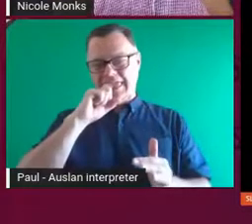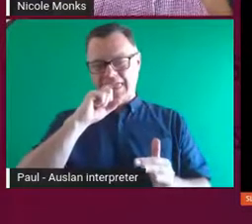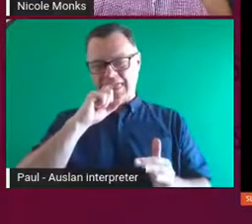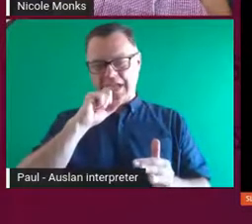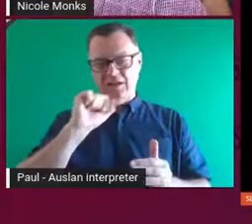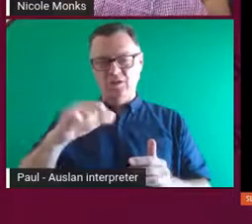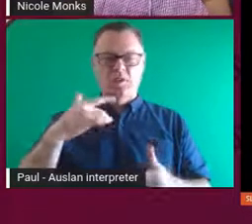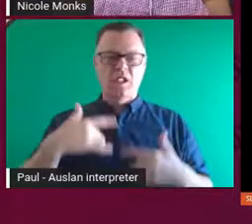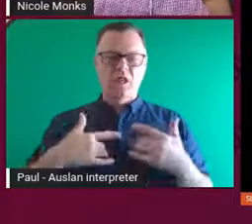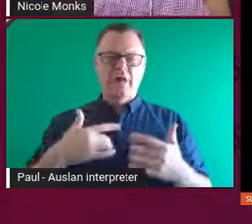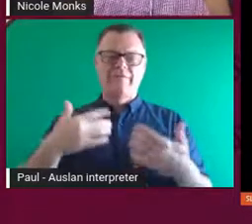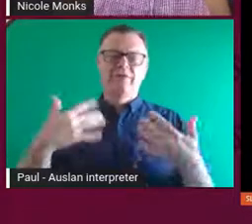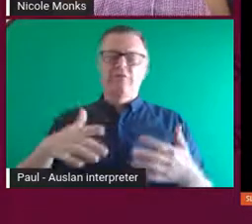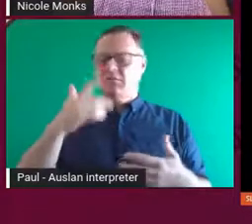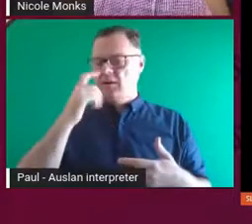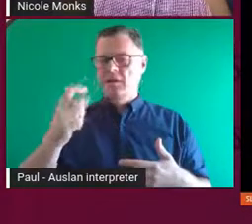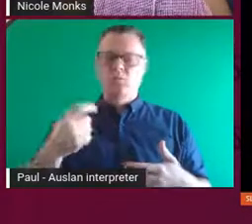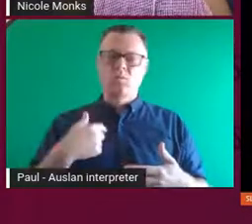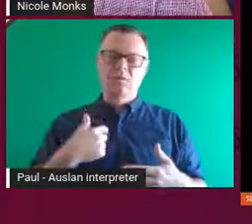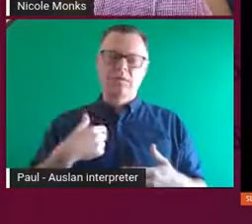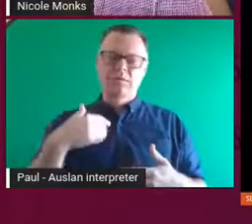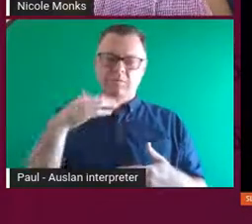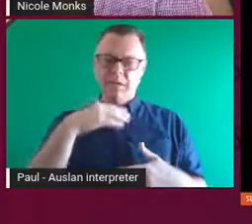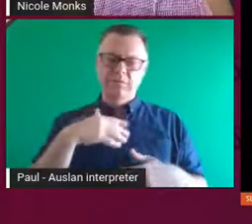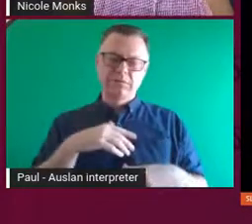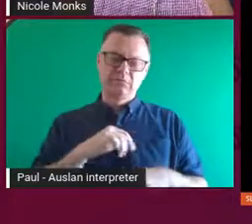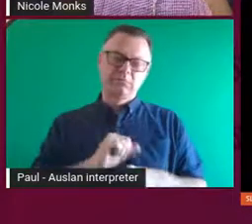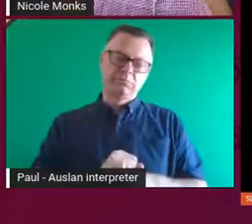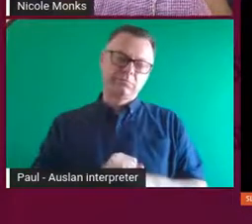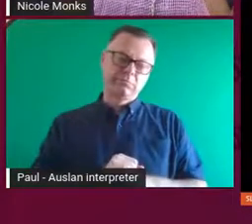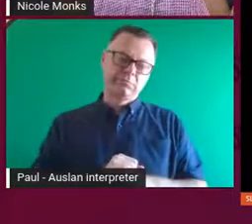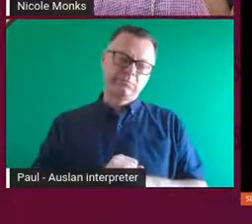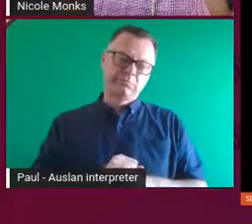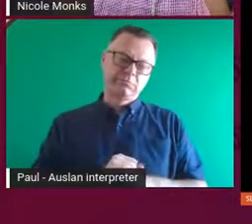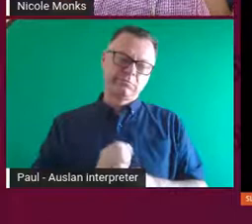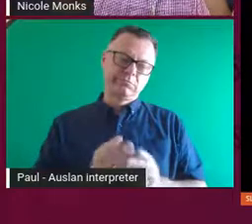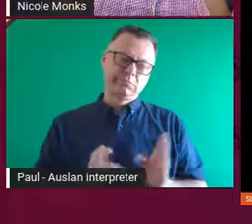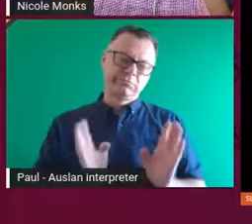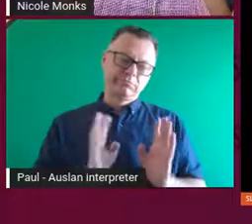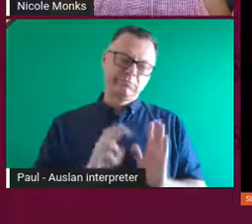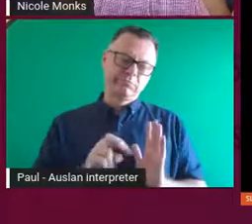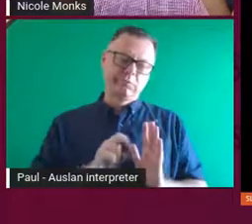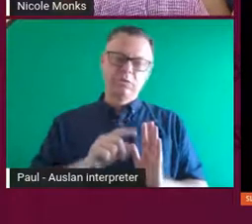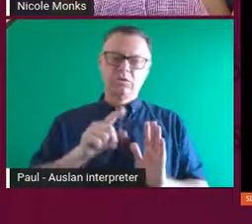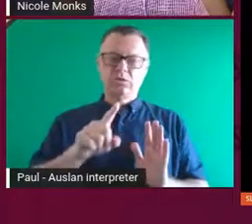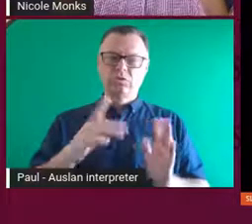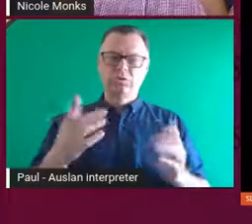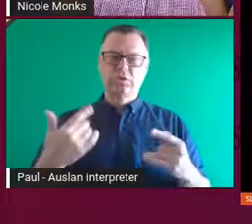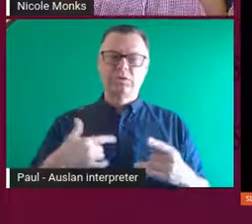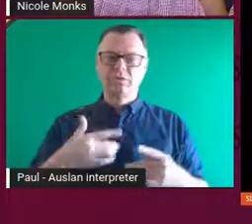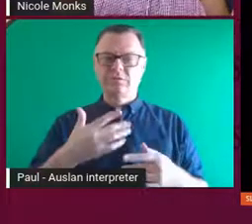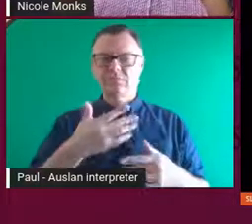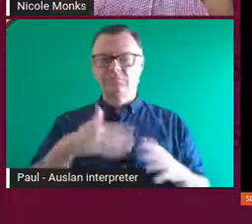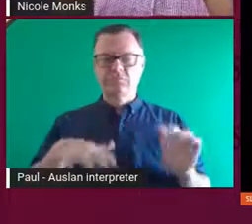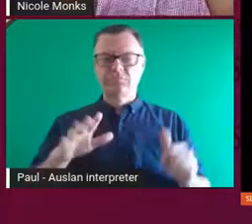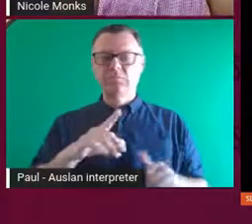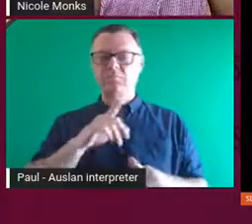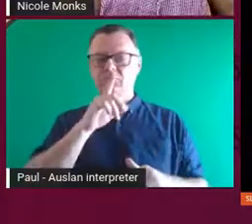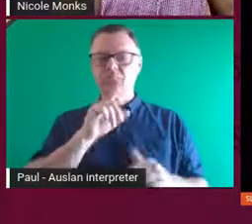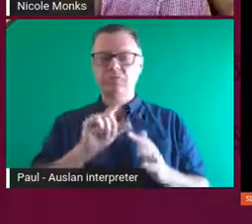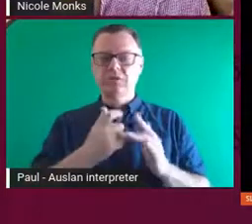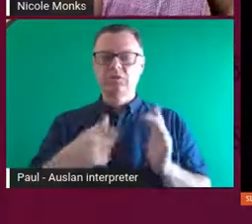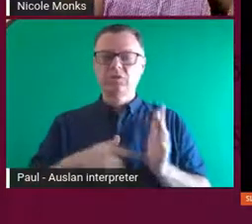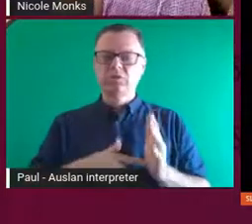because you'll turn the phone around and show us this incredible red dirt, amazing blue